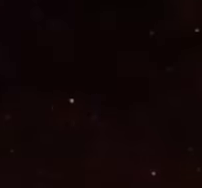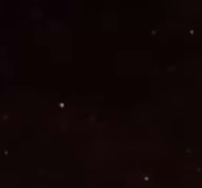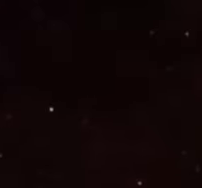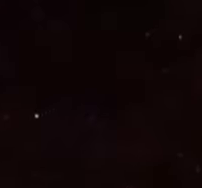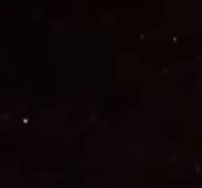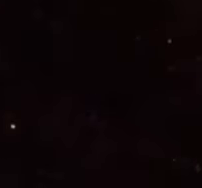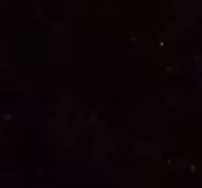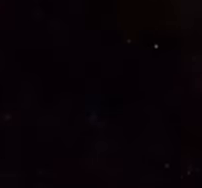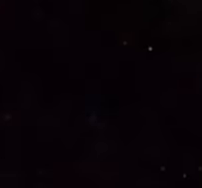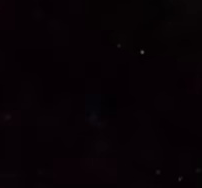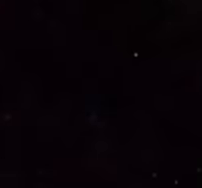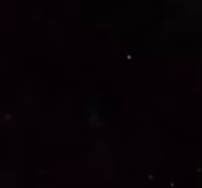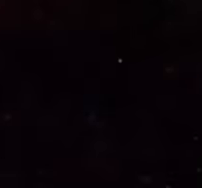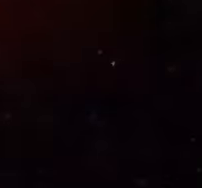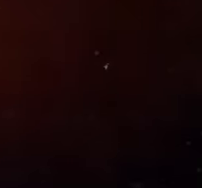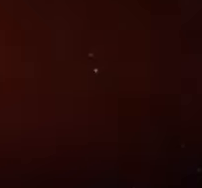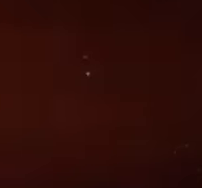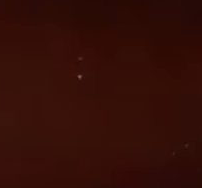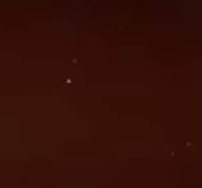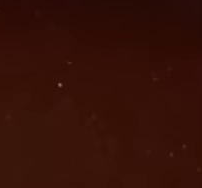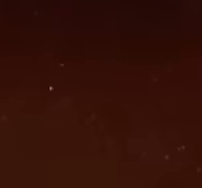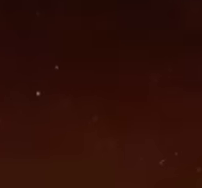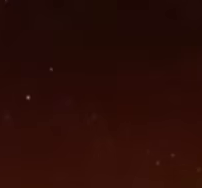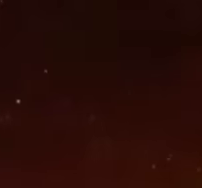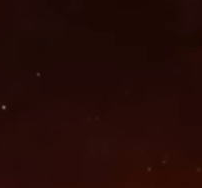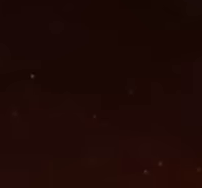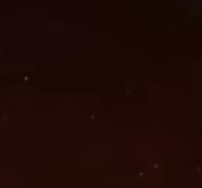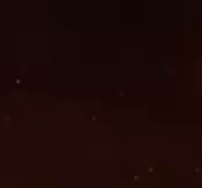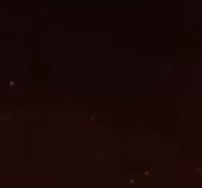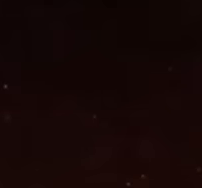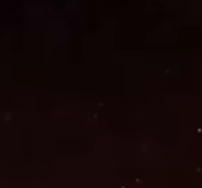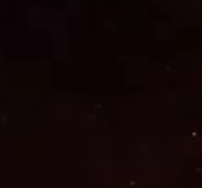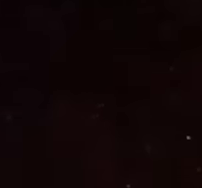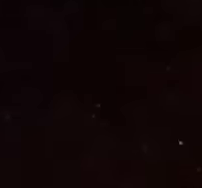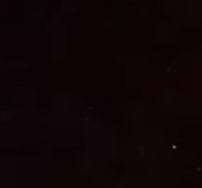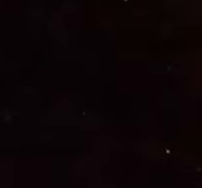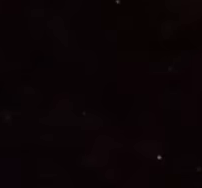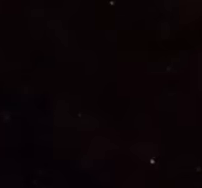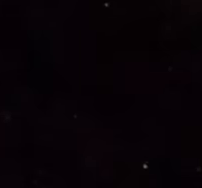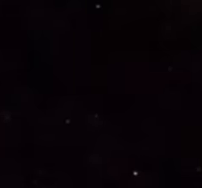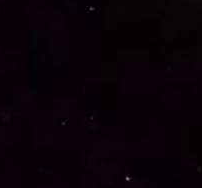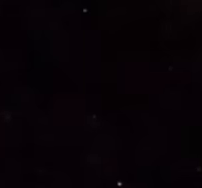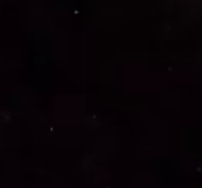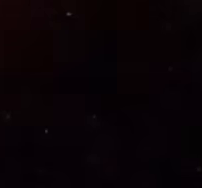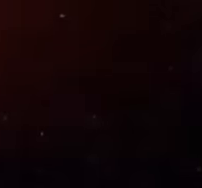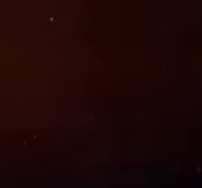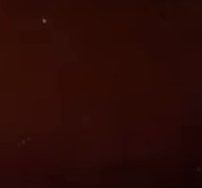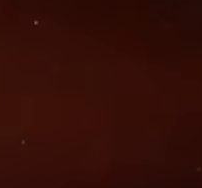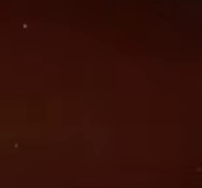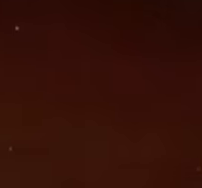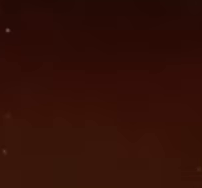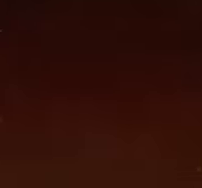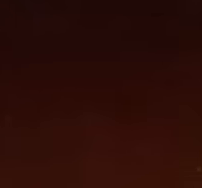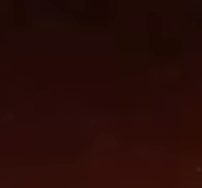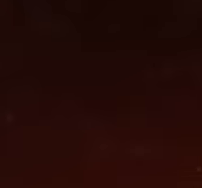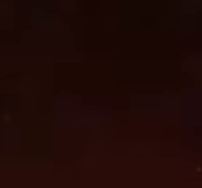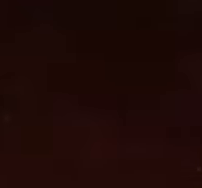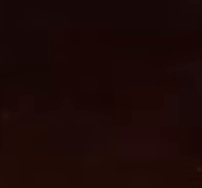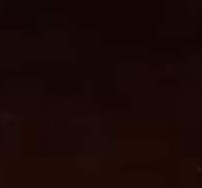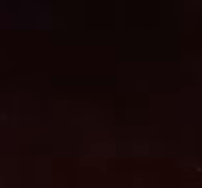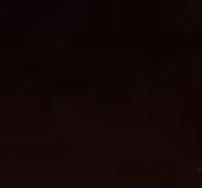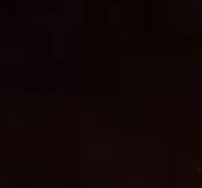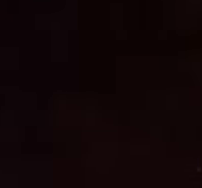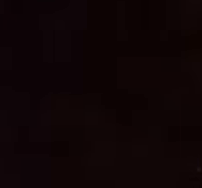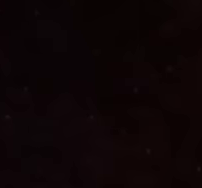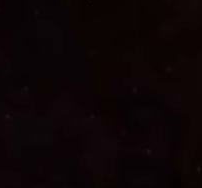and all Tuko offices. Oh, God, there's no hotel. The Legends Legacy Concerts. Sponsored by the Sport and